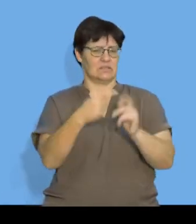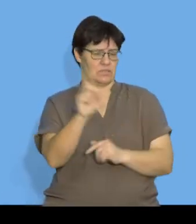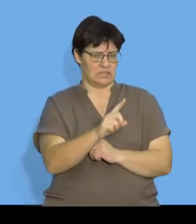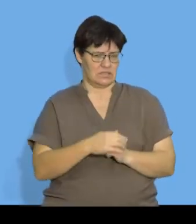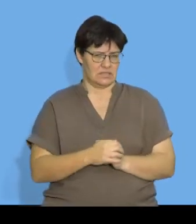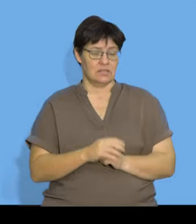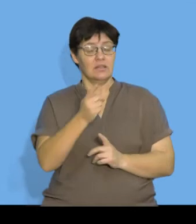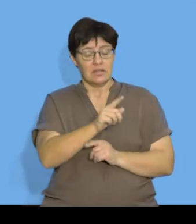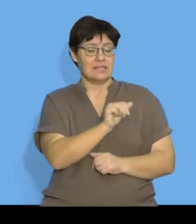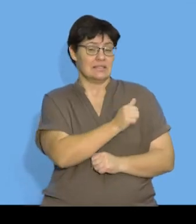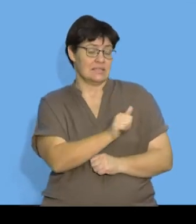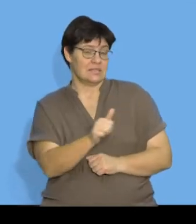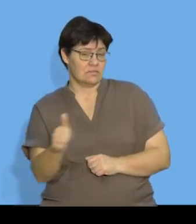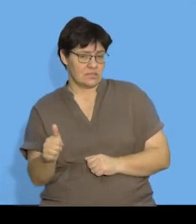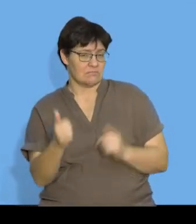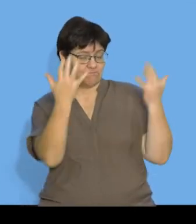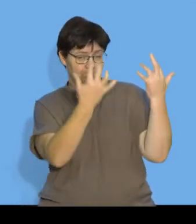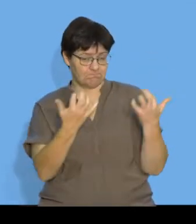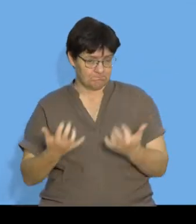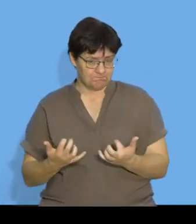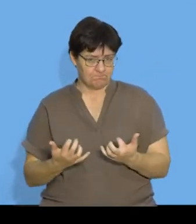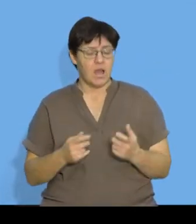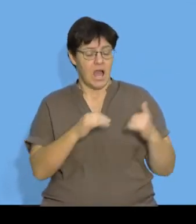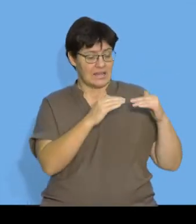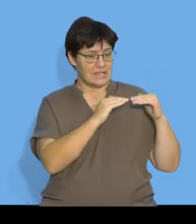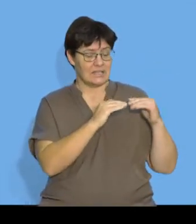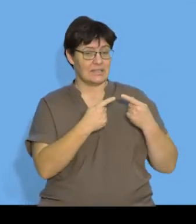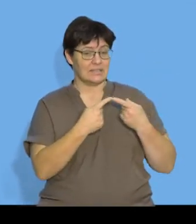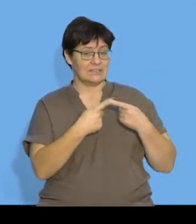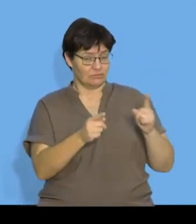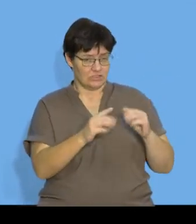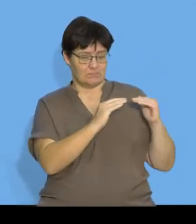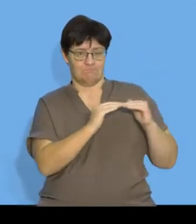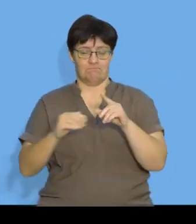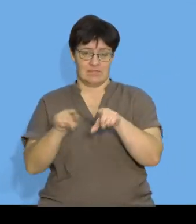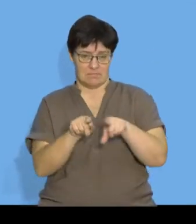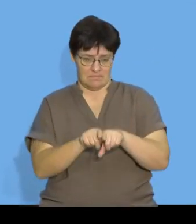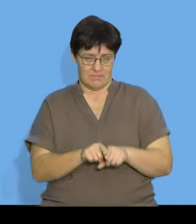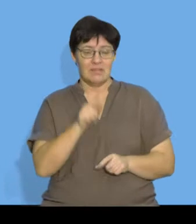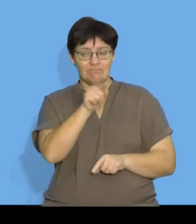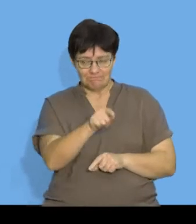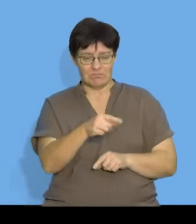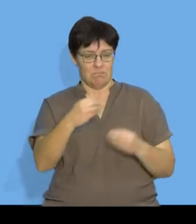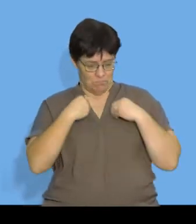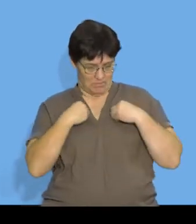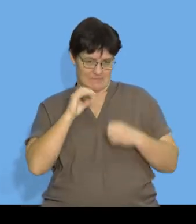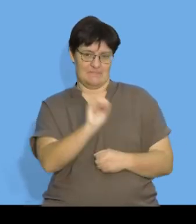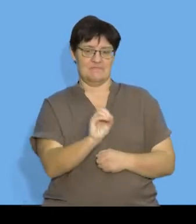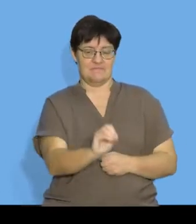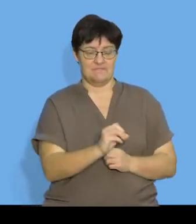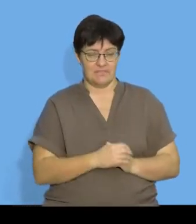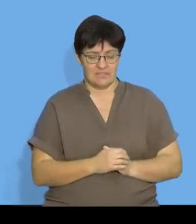arithmetic sequences have a common difference. So this is the property of an arithmetic sequence.